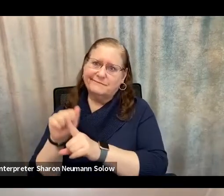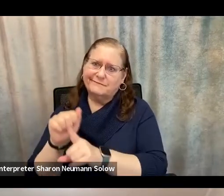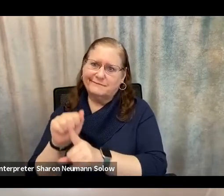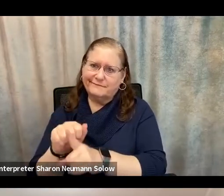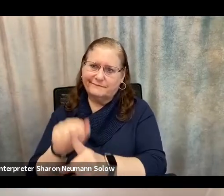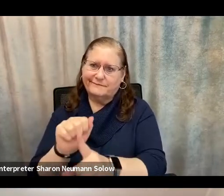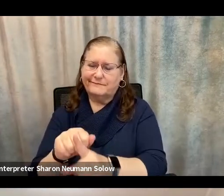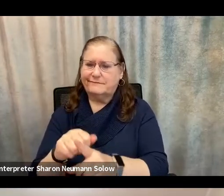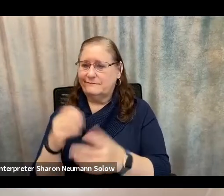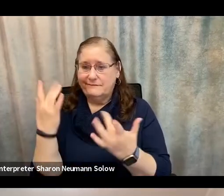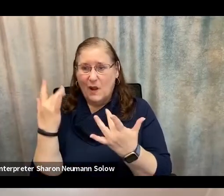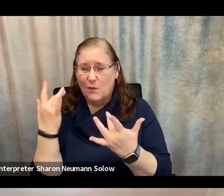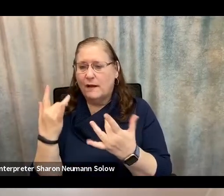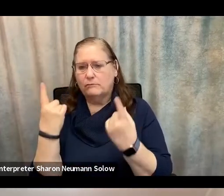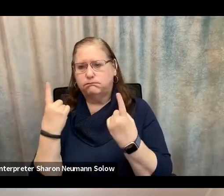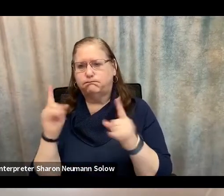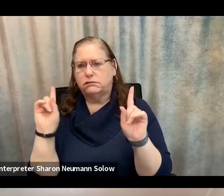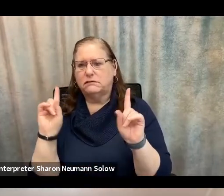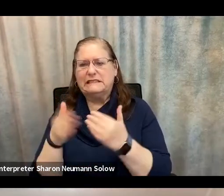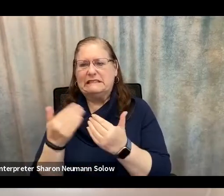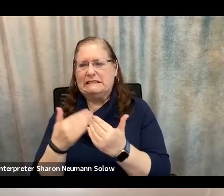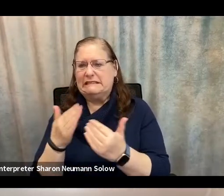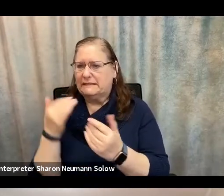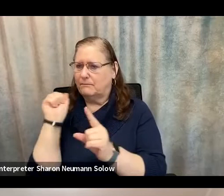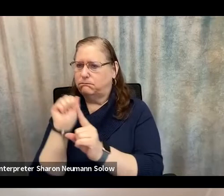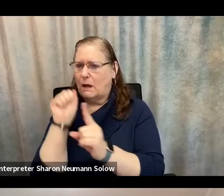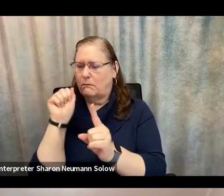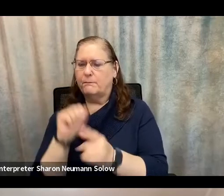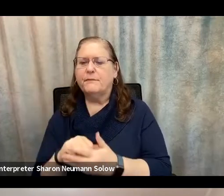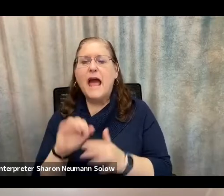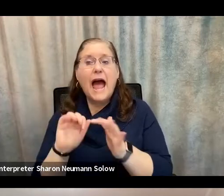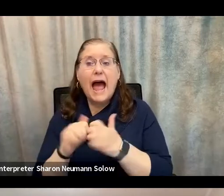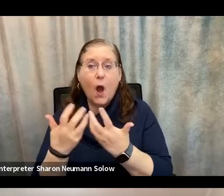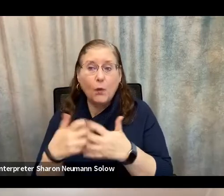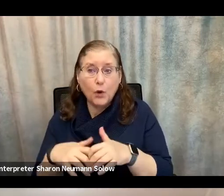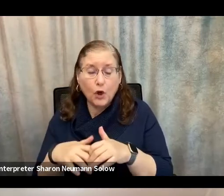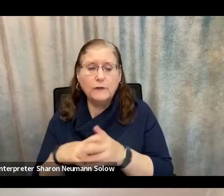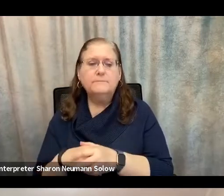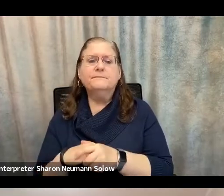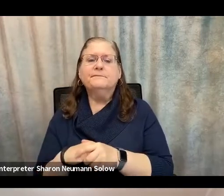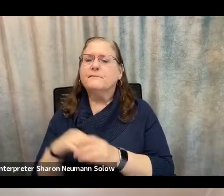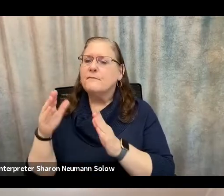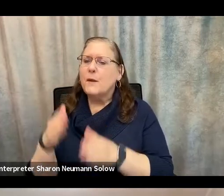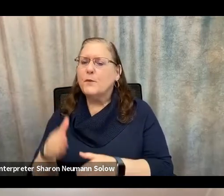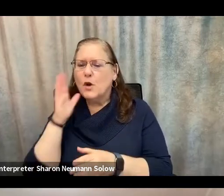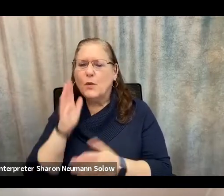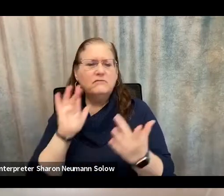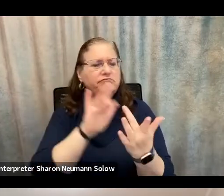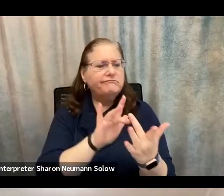around forever is because they're incredibly effective. So how does this normally work? Someone will reach out to